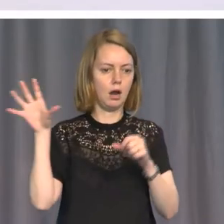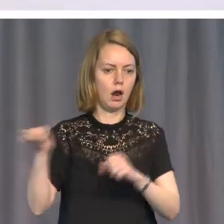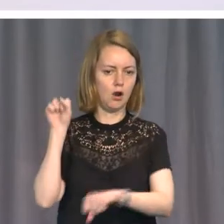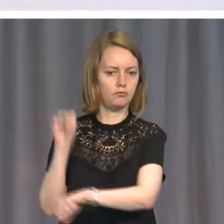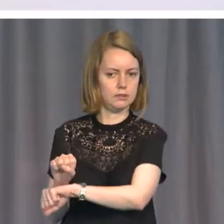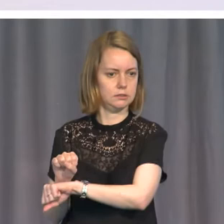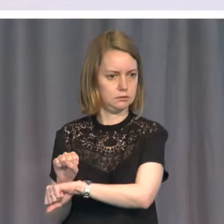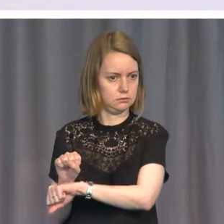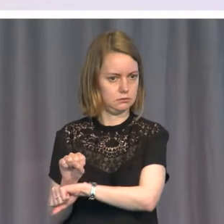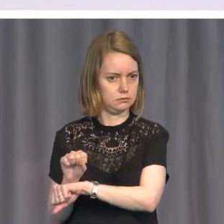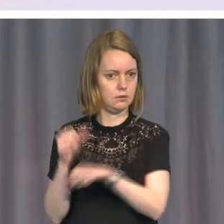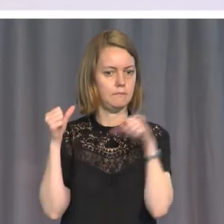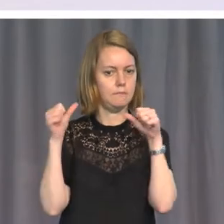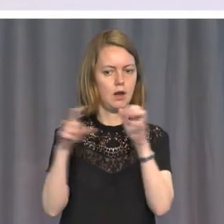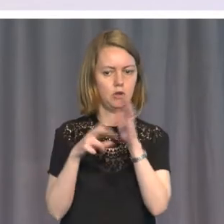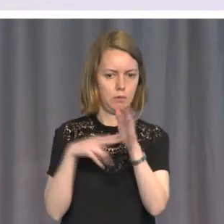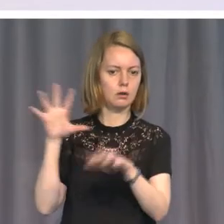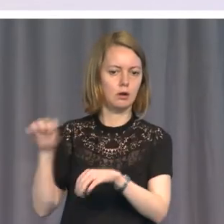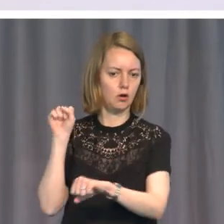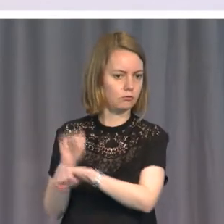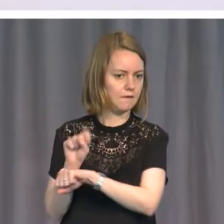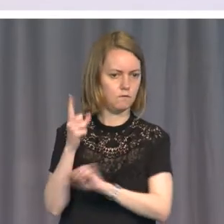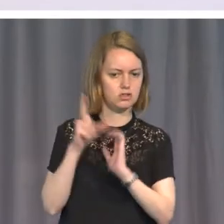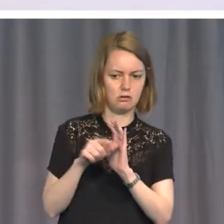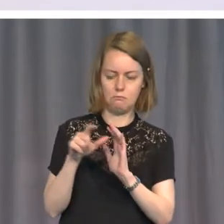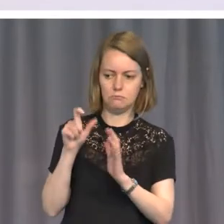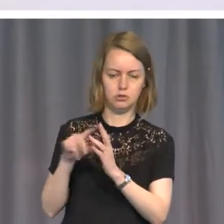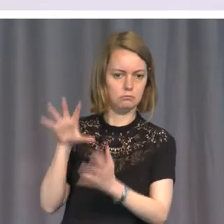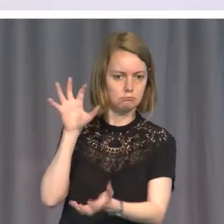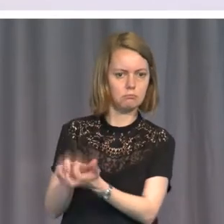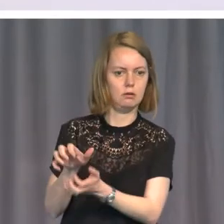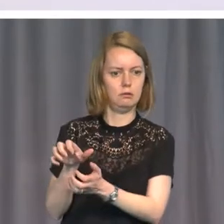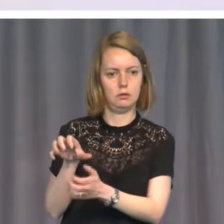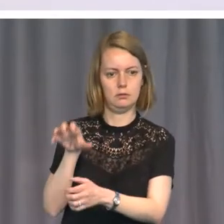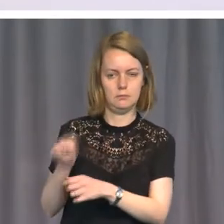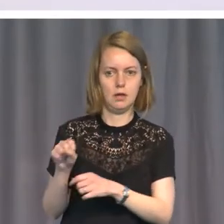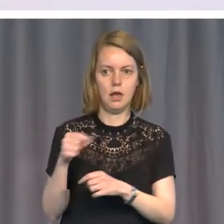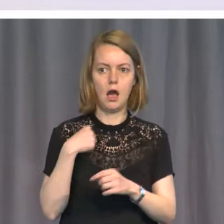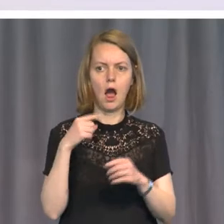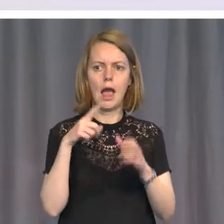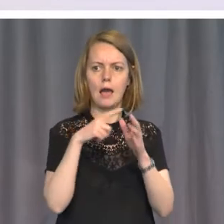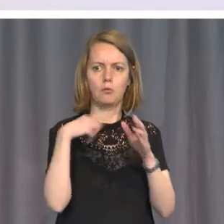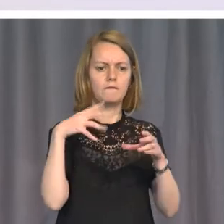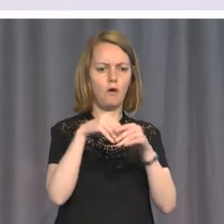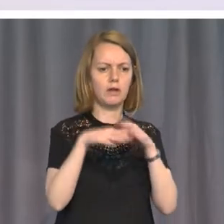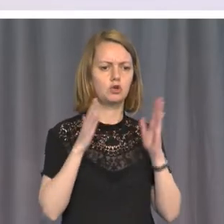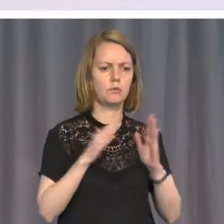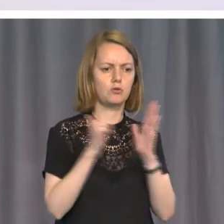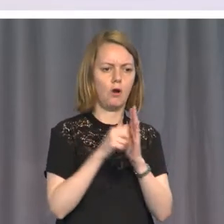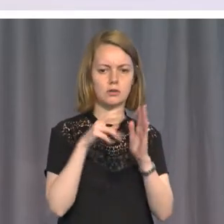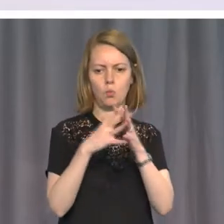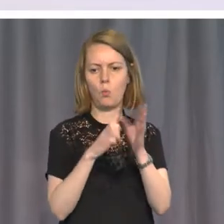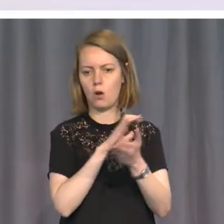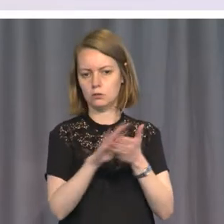particularly, I suppose, satisfying for me. I acted for Human Rights Watch in that case. And in